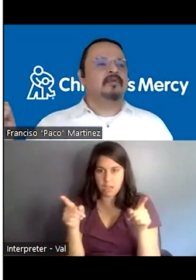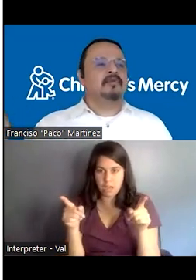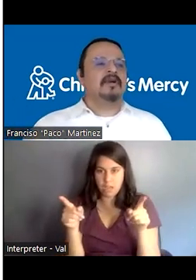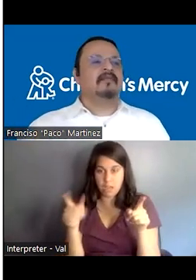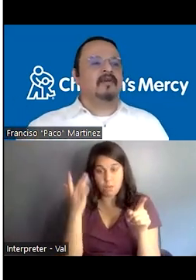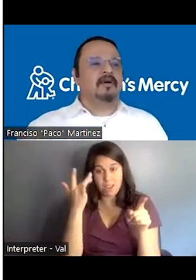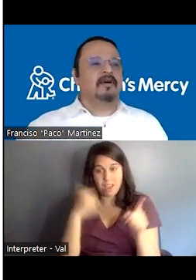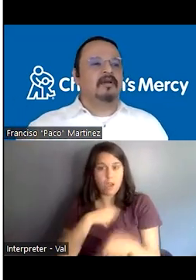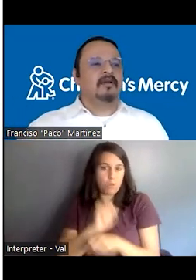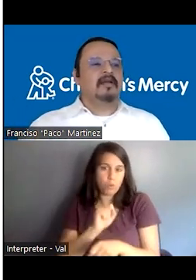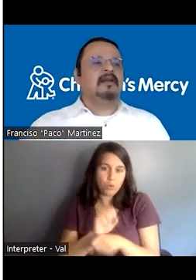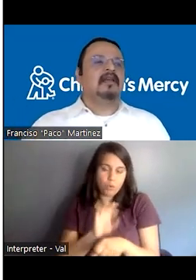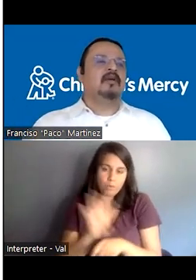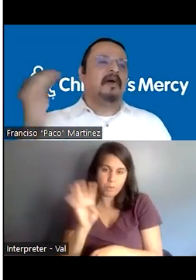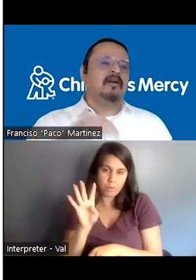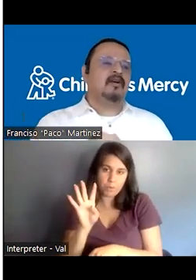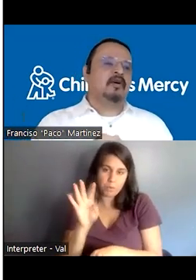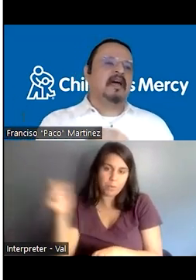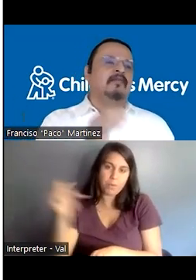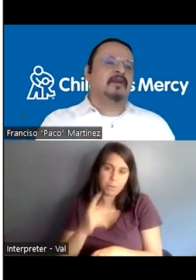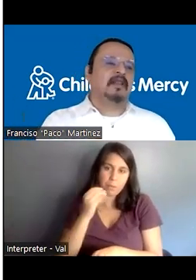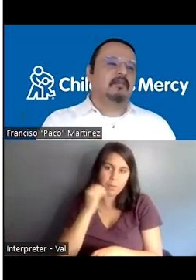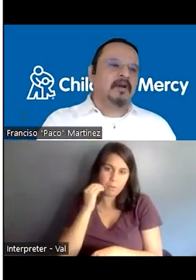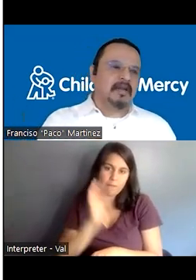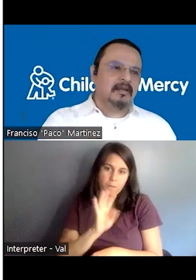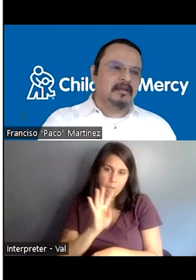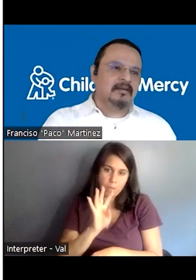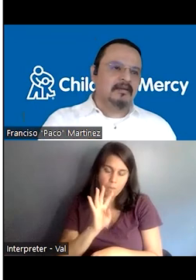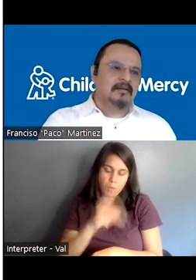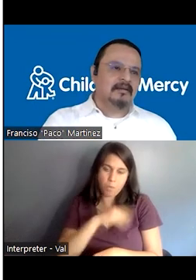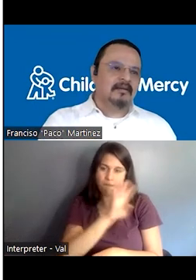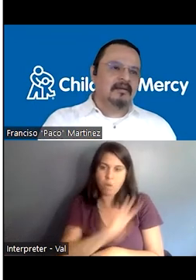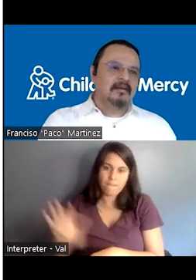have to go to work at four and I come back home at four in the morning.